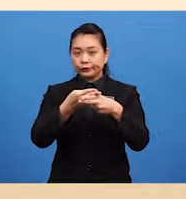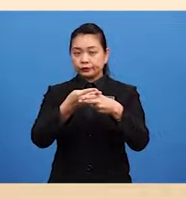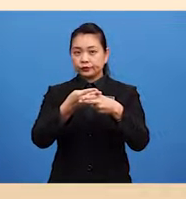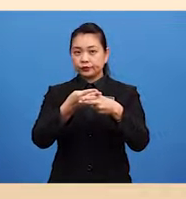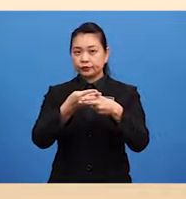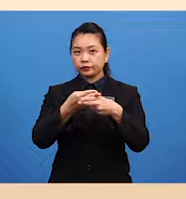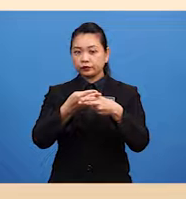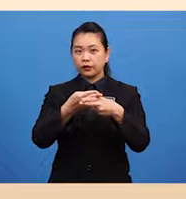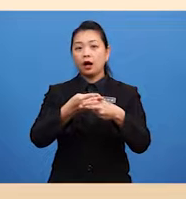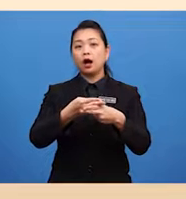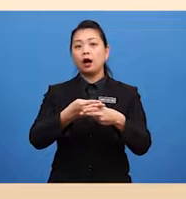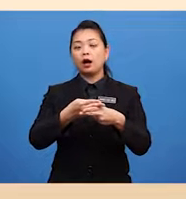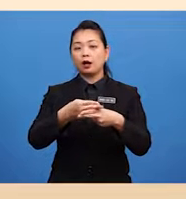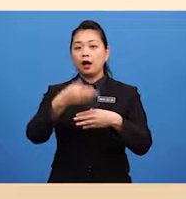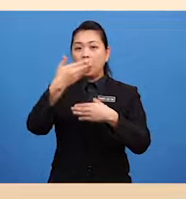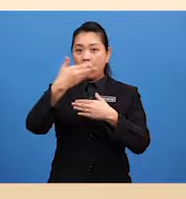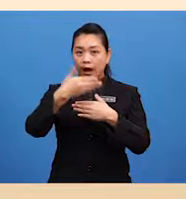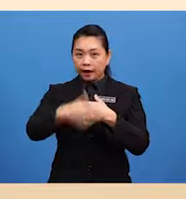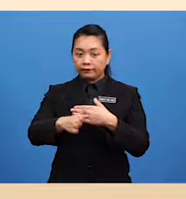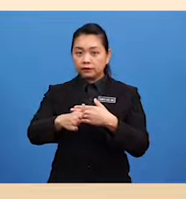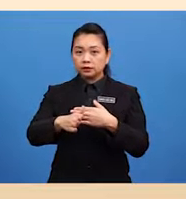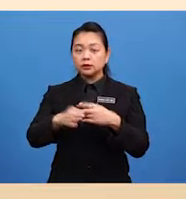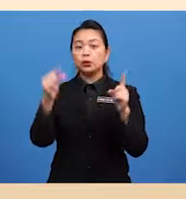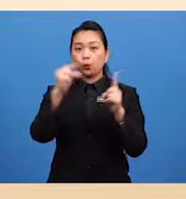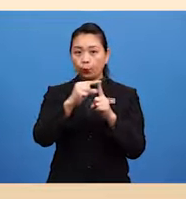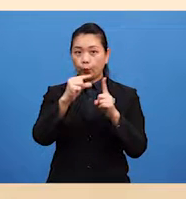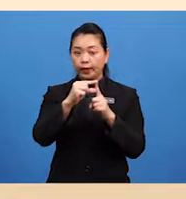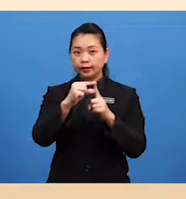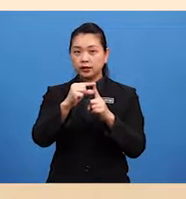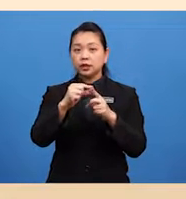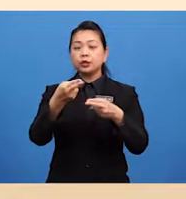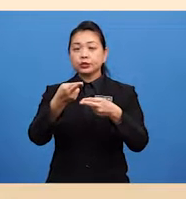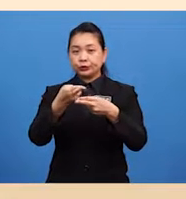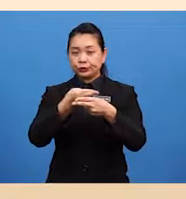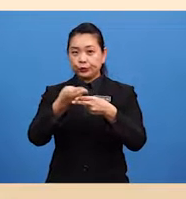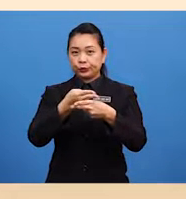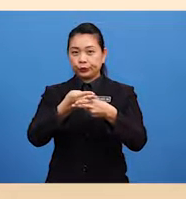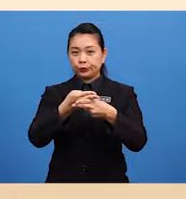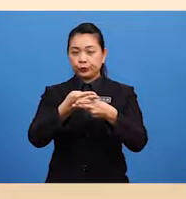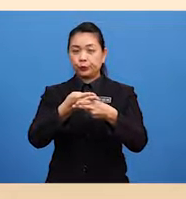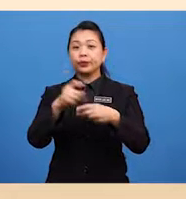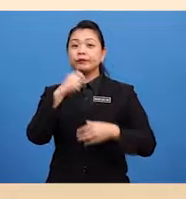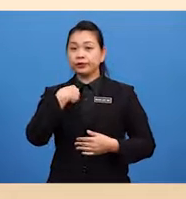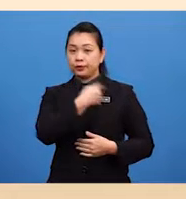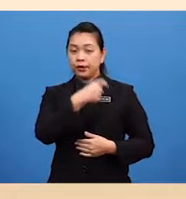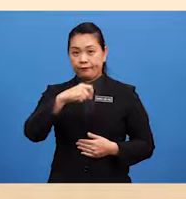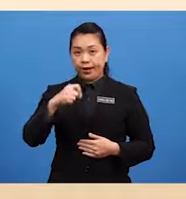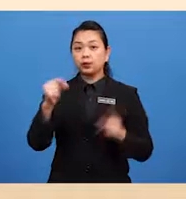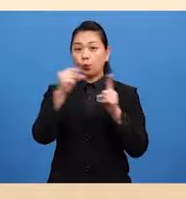After the word short We write the word then So